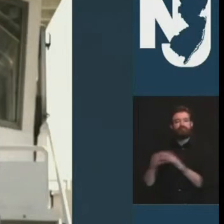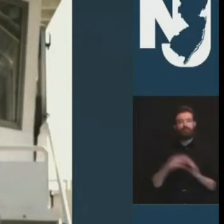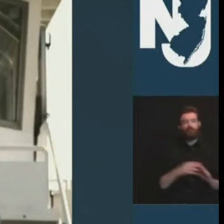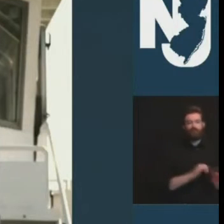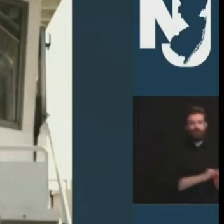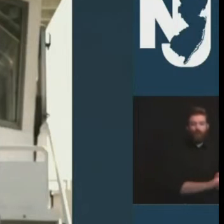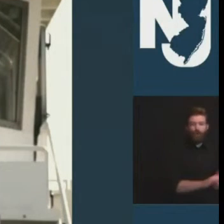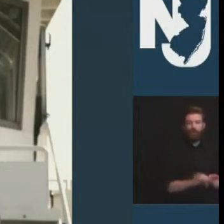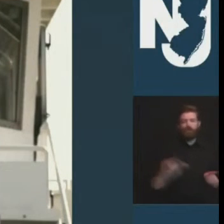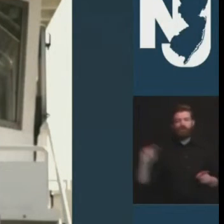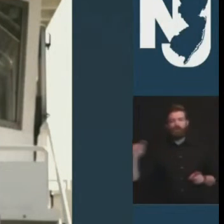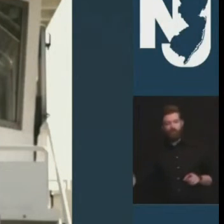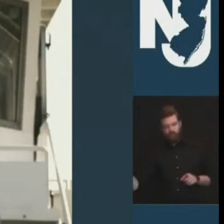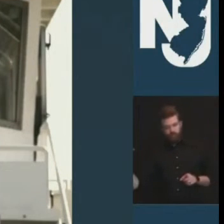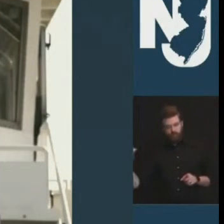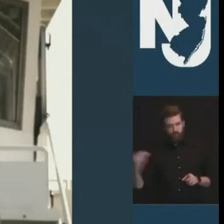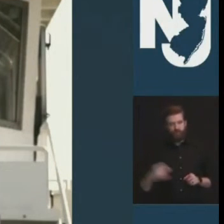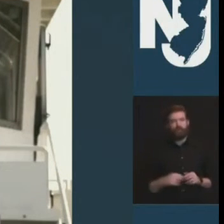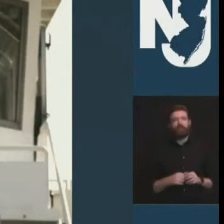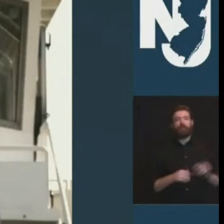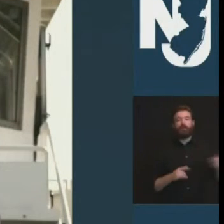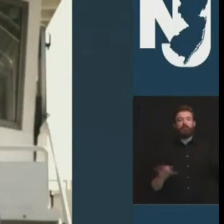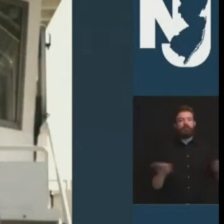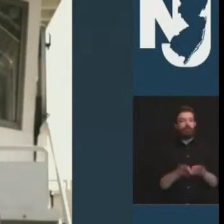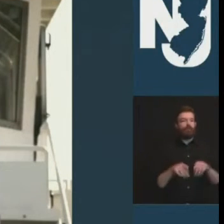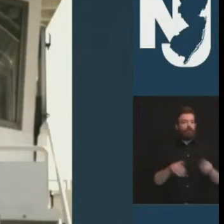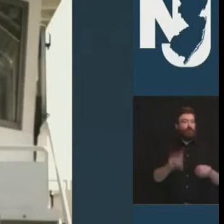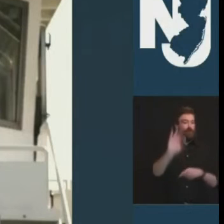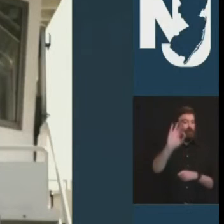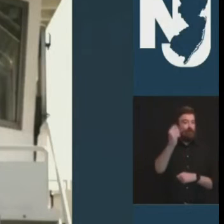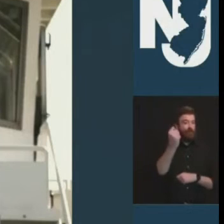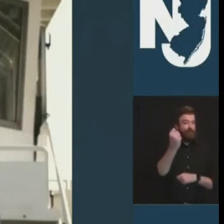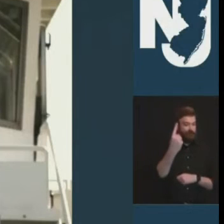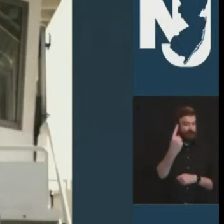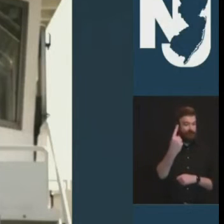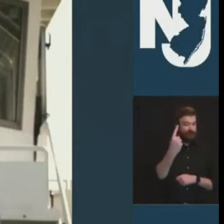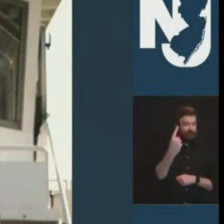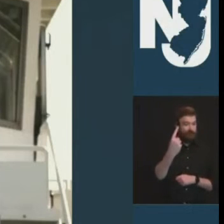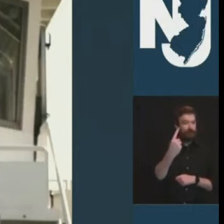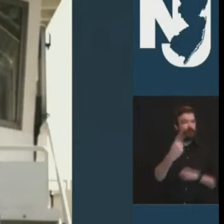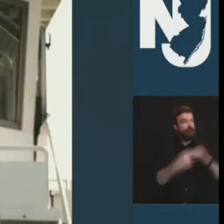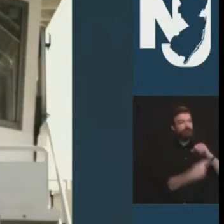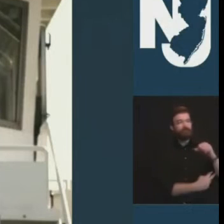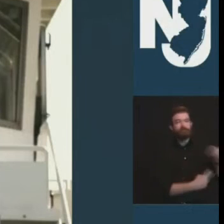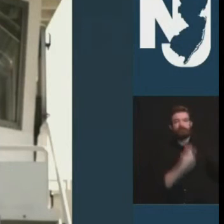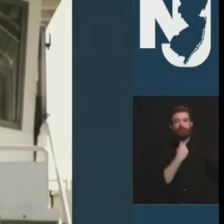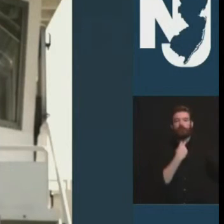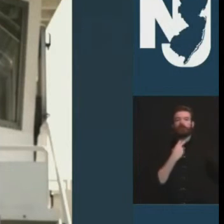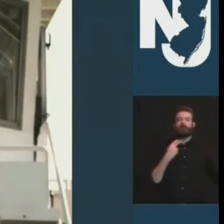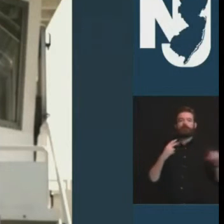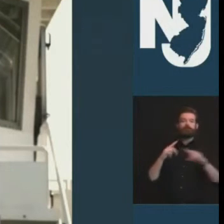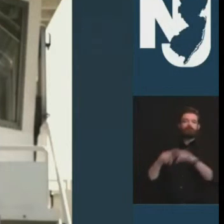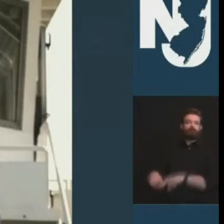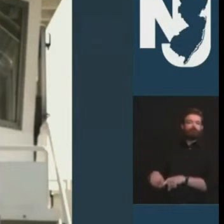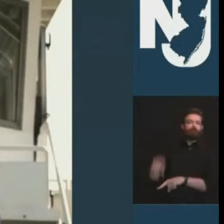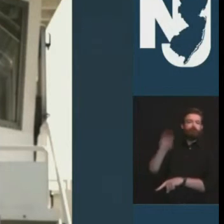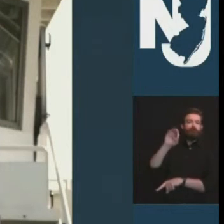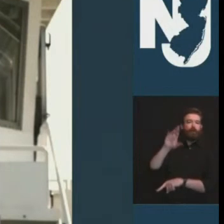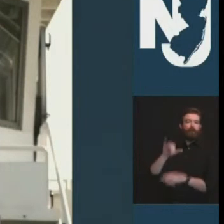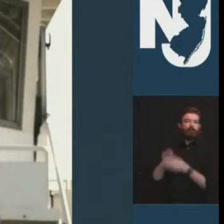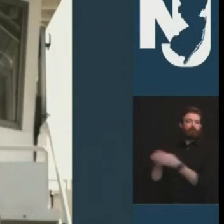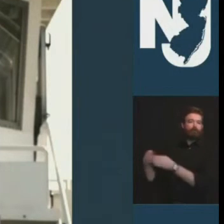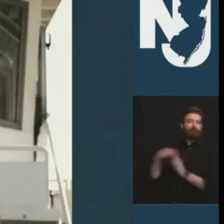whose commute changed thanks to arthur for all he did in his life and in business arthur was inducted in the new jersey hall of fame